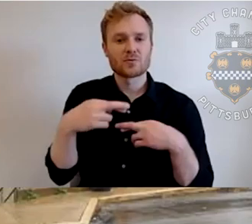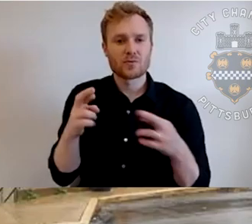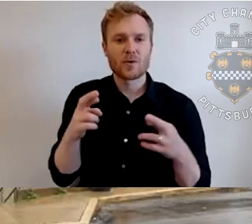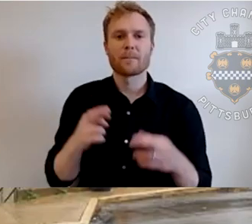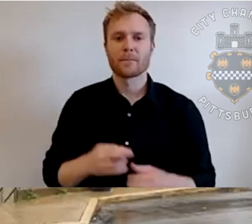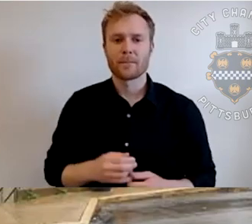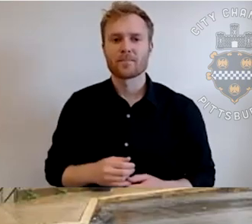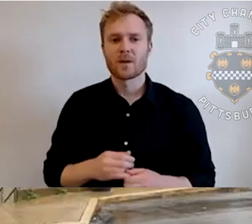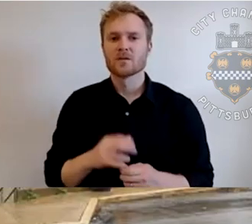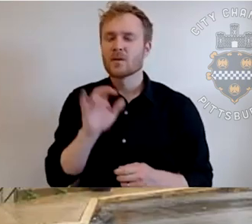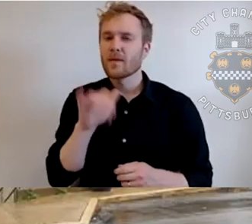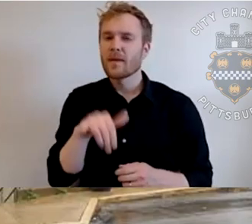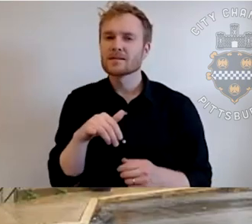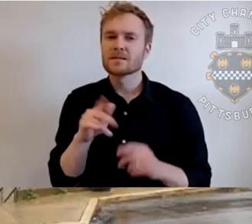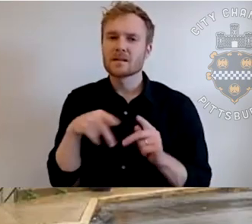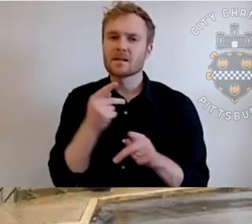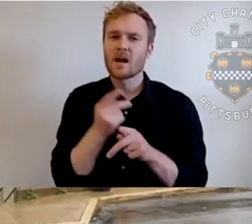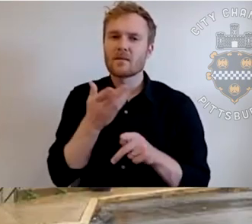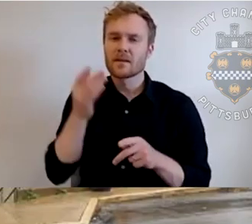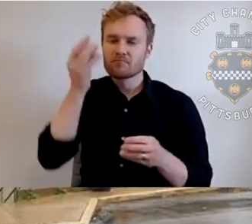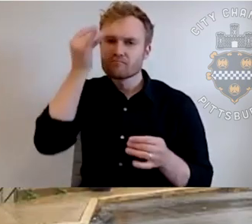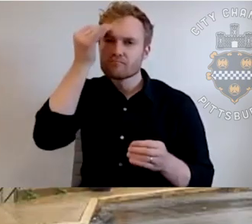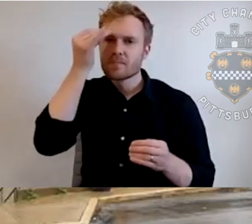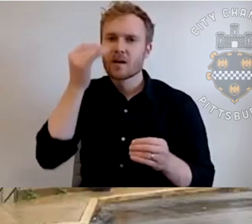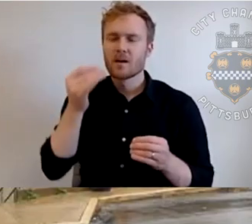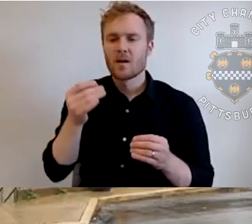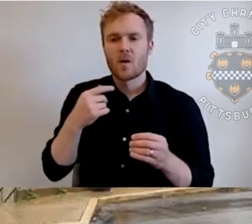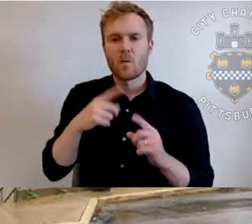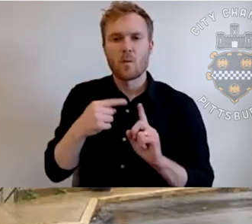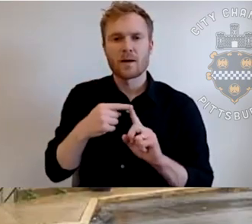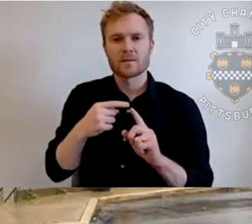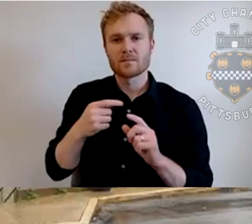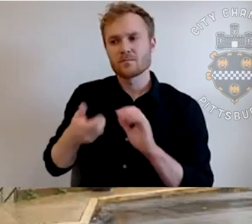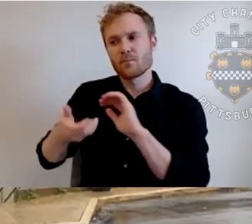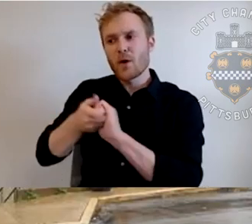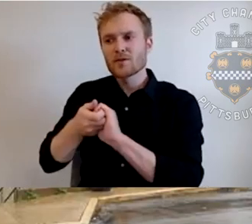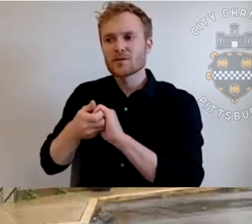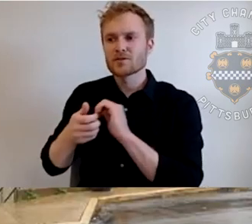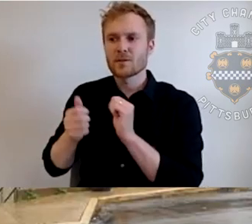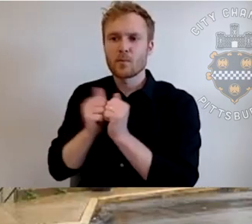think about and we're trying to accomplish in our partnerships with the Department of Parks and Recreation.